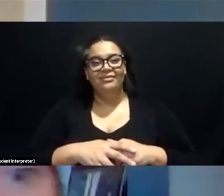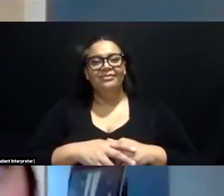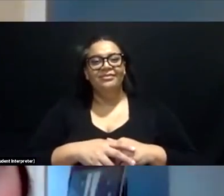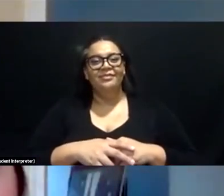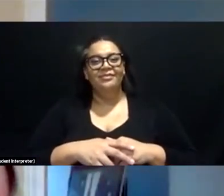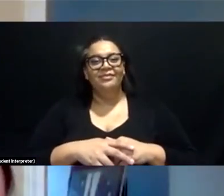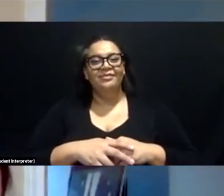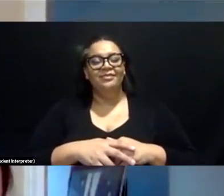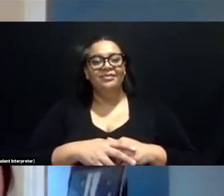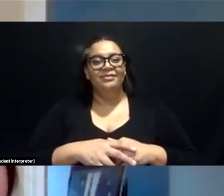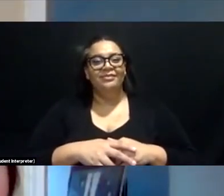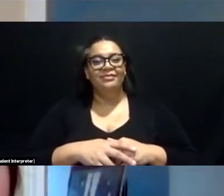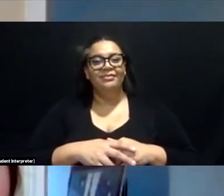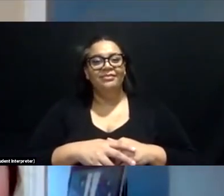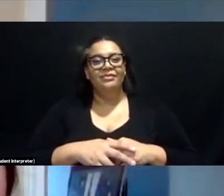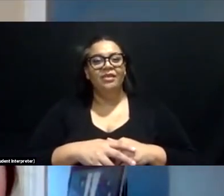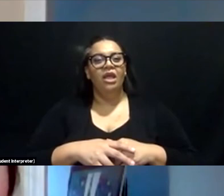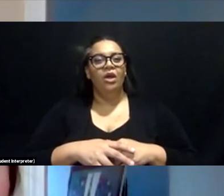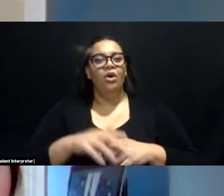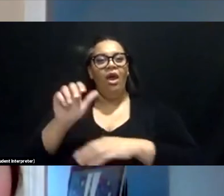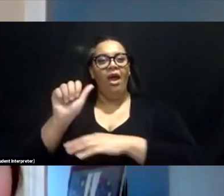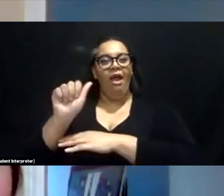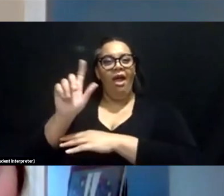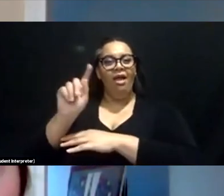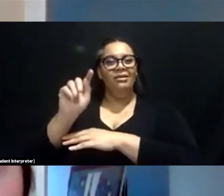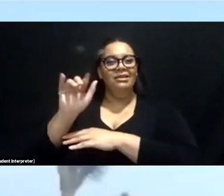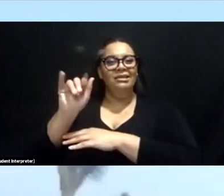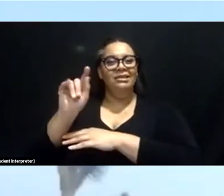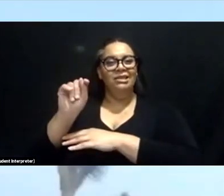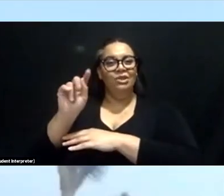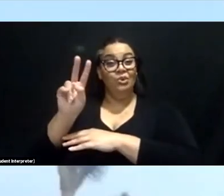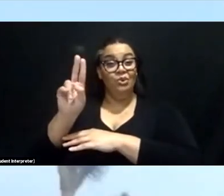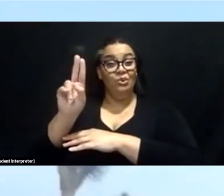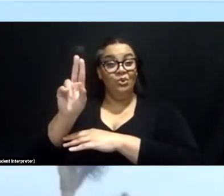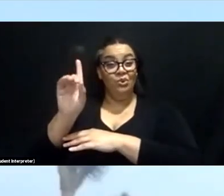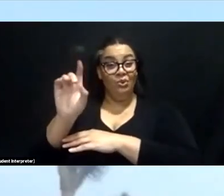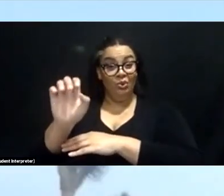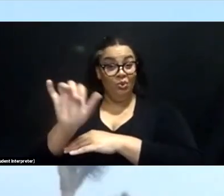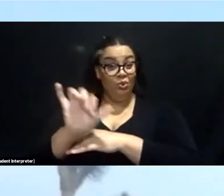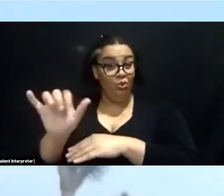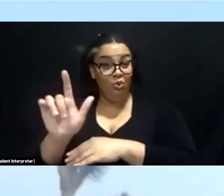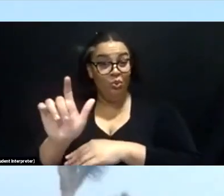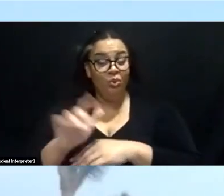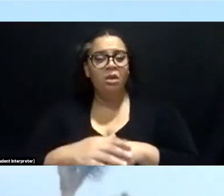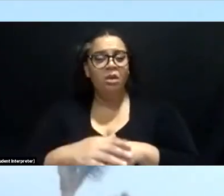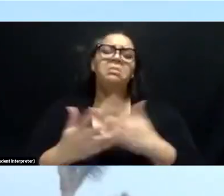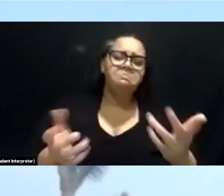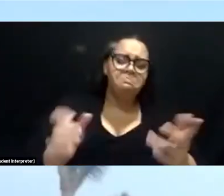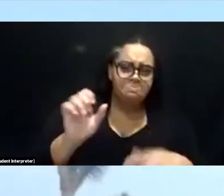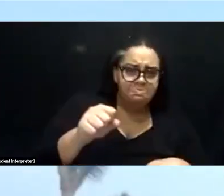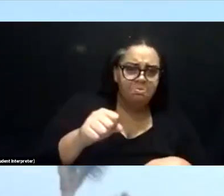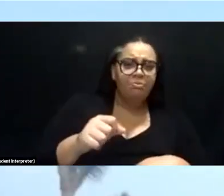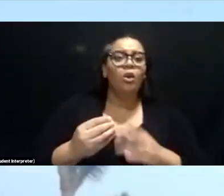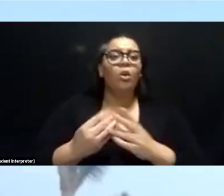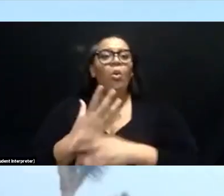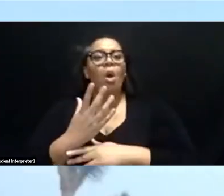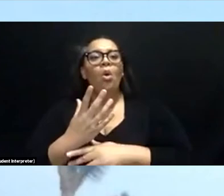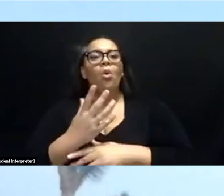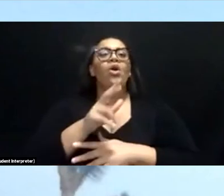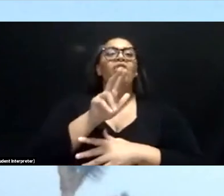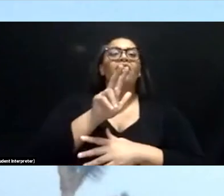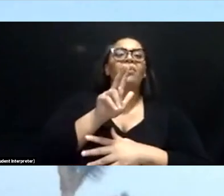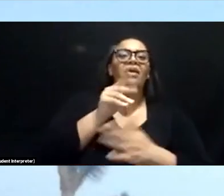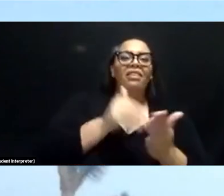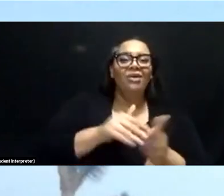is there an altitude too, or is it? Yeah. You'll find them more or less like they grow between like 3000 and 5